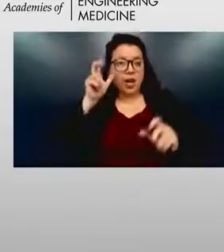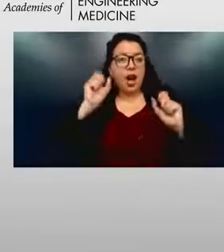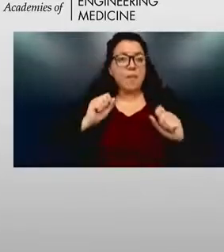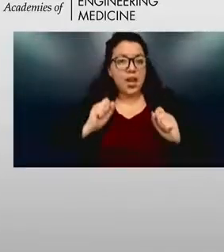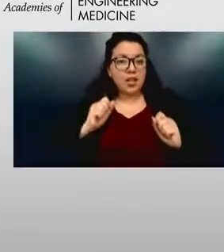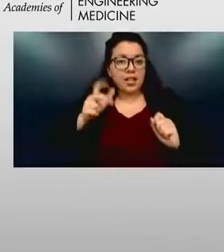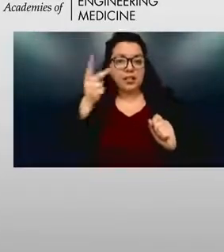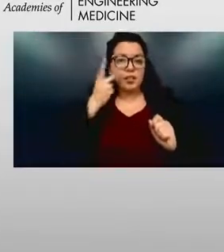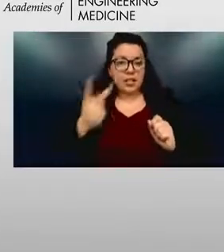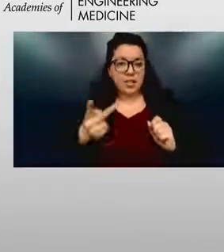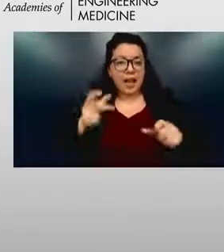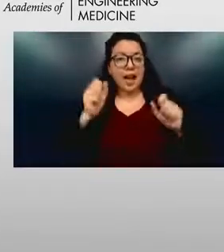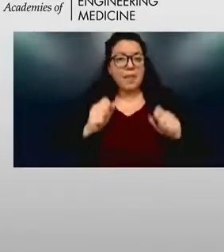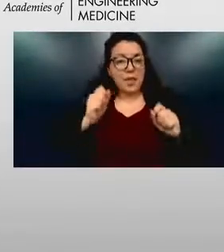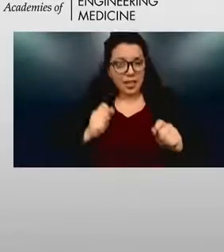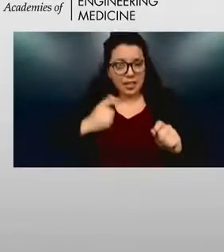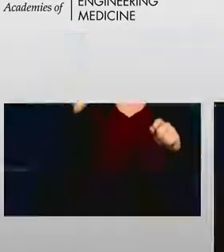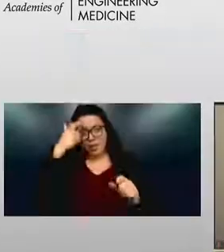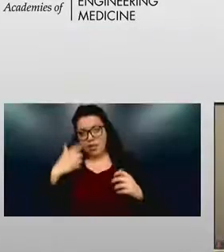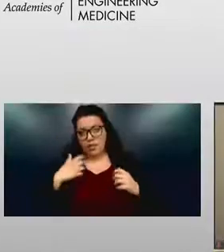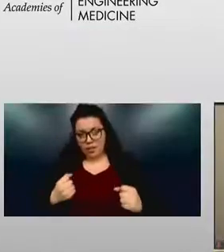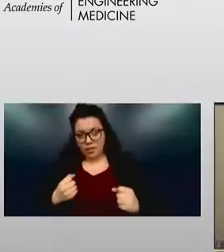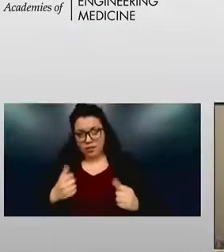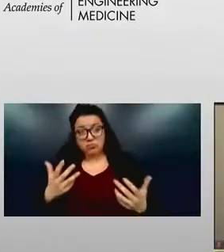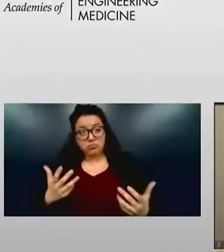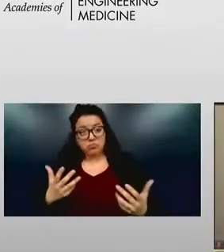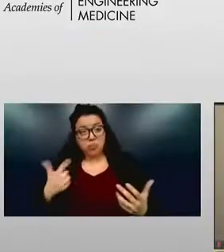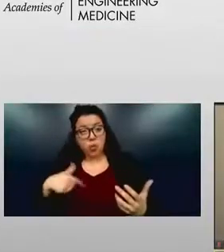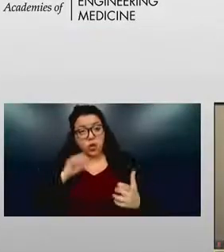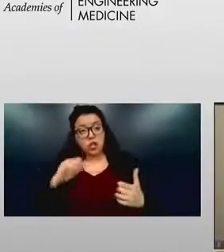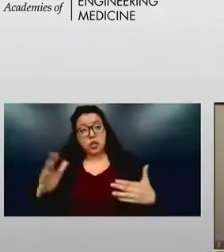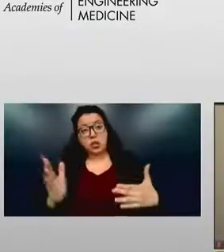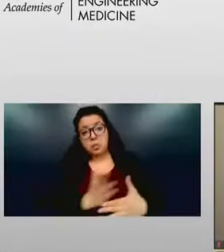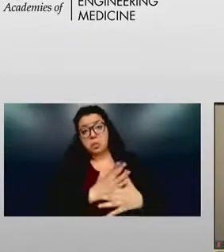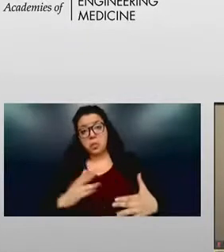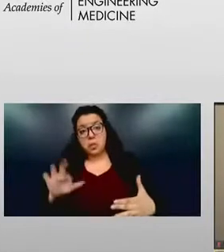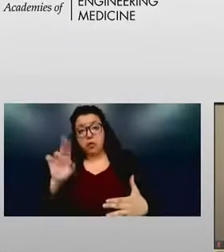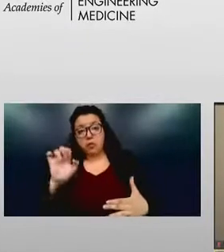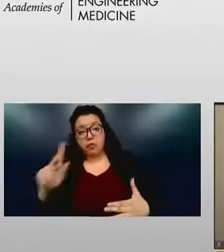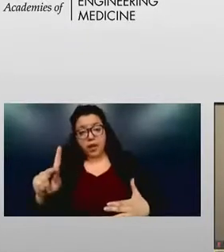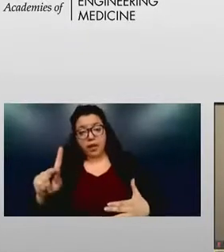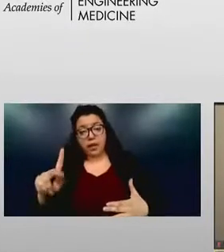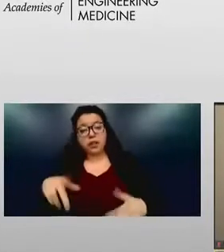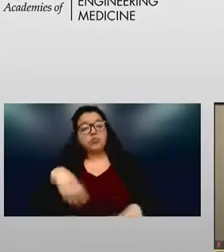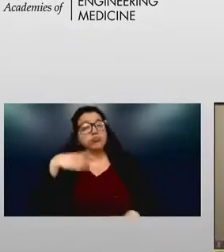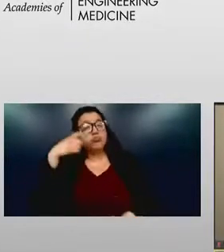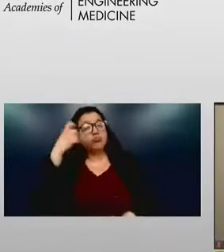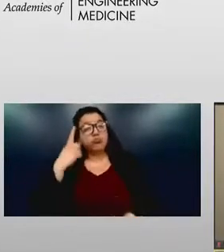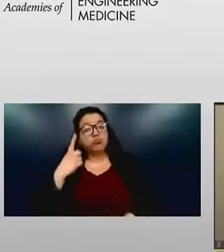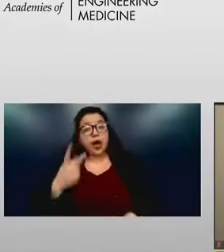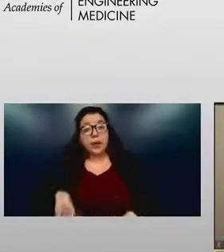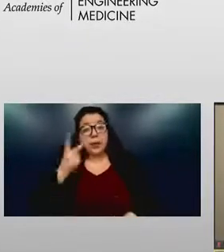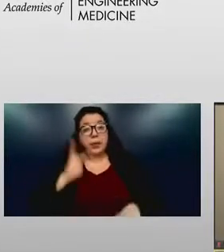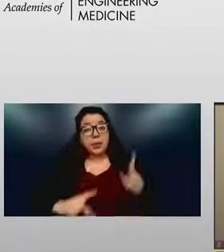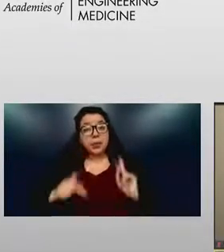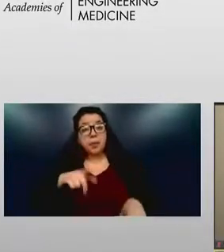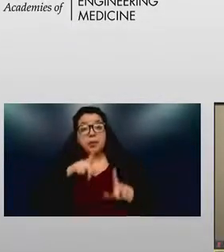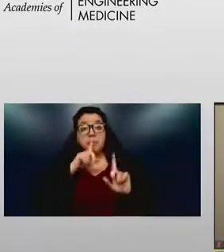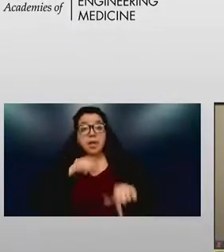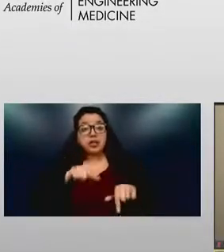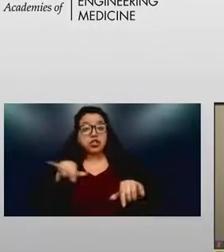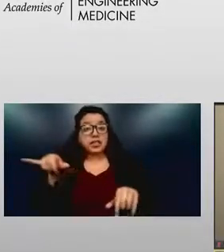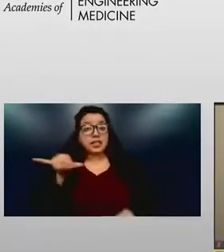And we could do that individually, my guess is there would be no two ratings exactly the same. And so diversity,